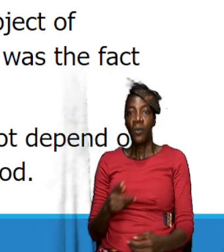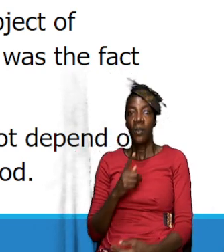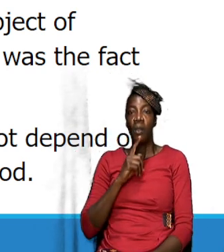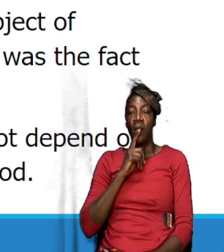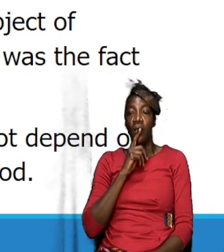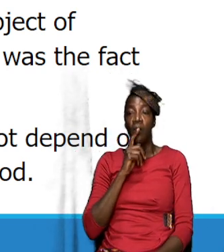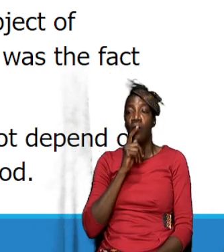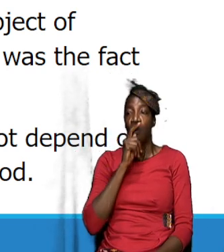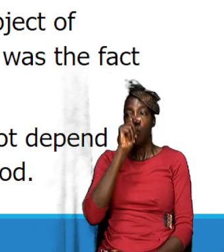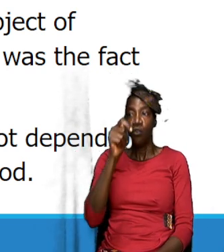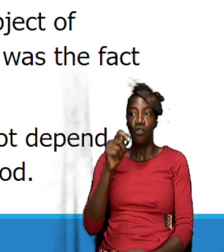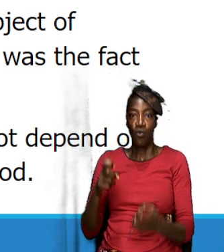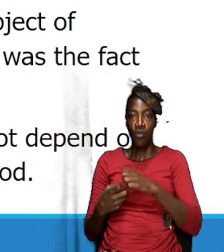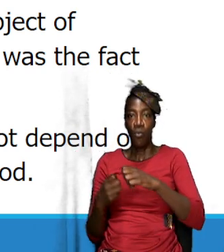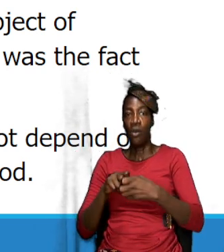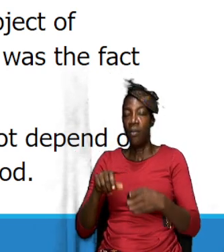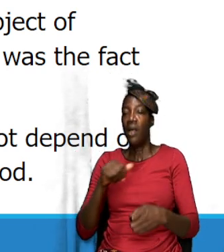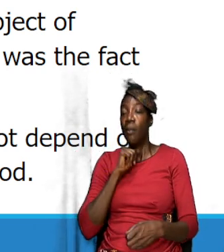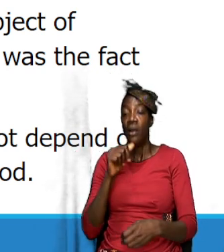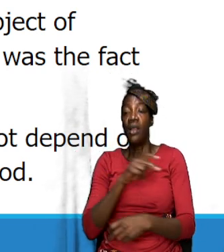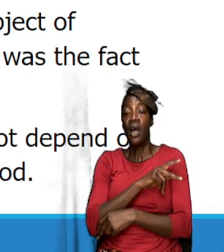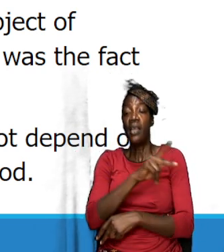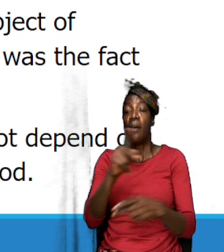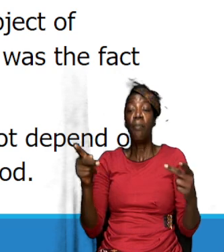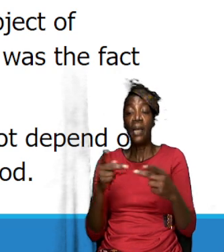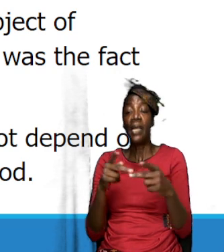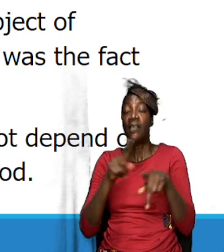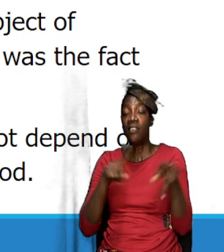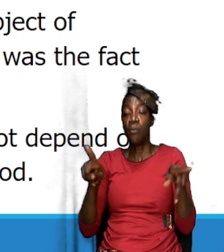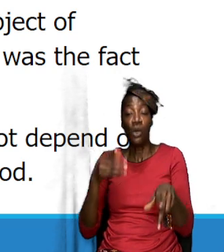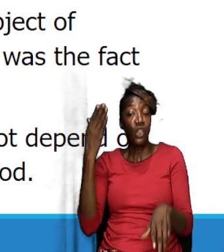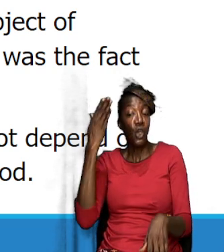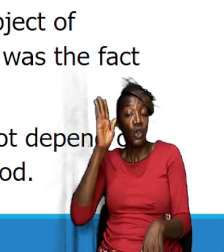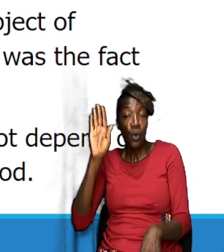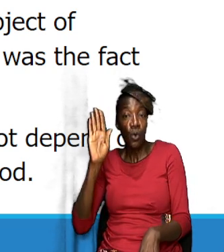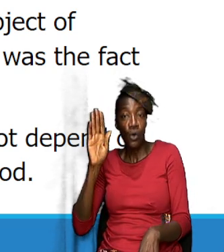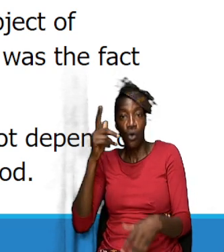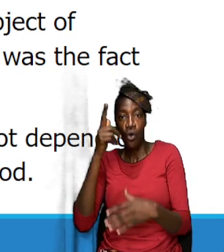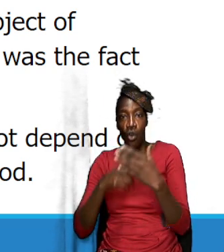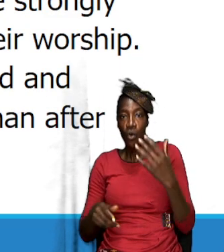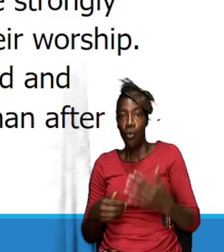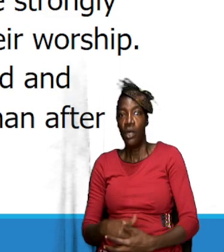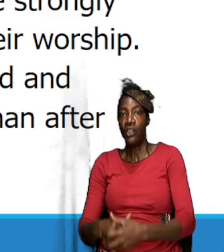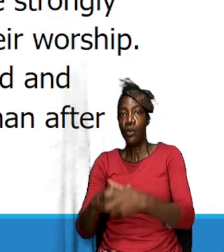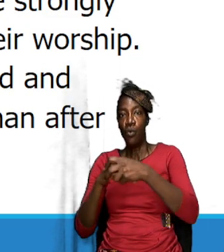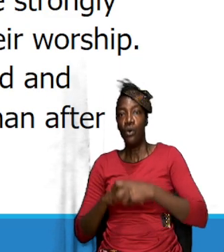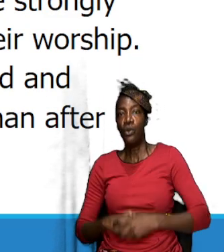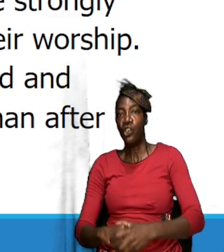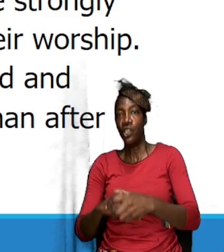it's not so much the location but it's the fact that you don't know what you worship